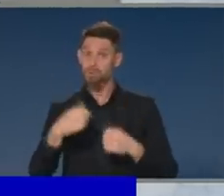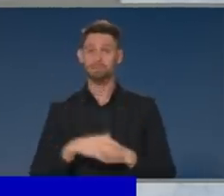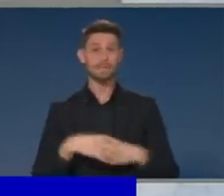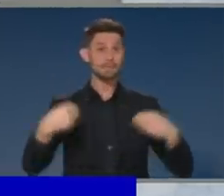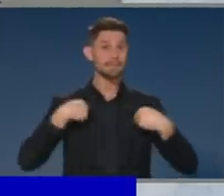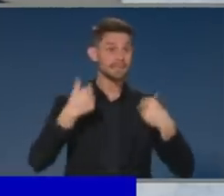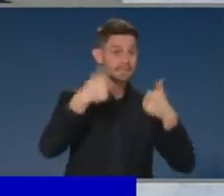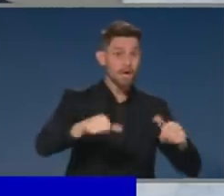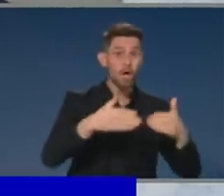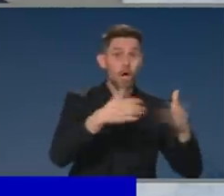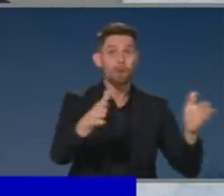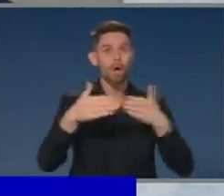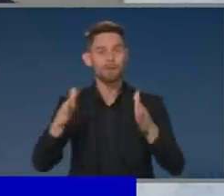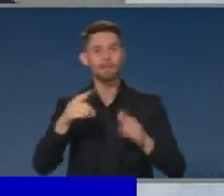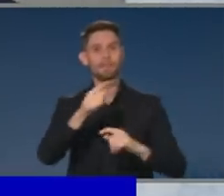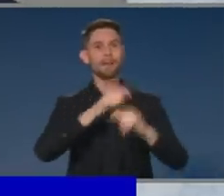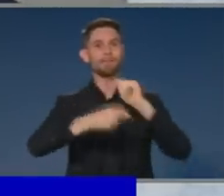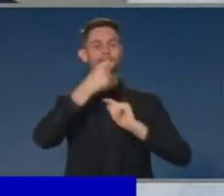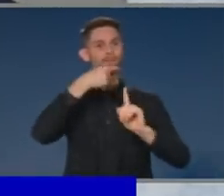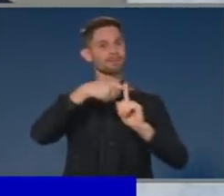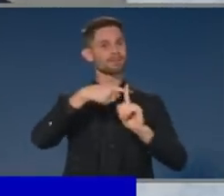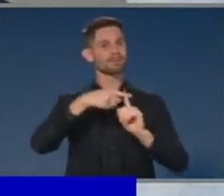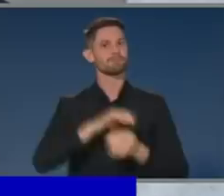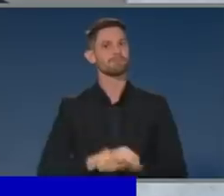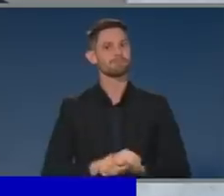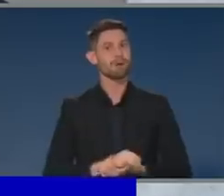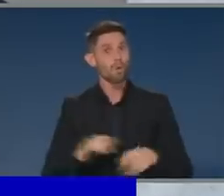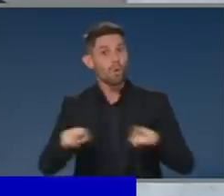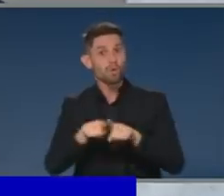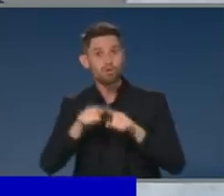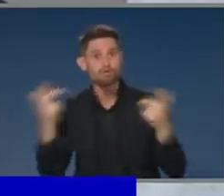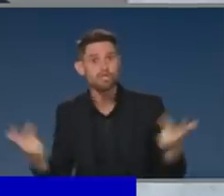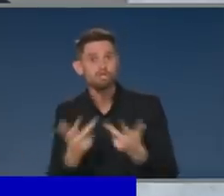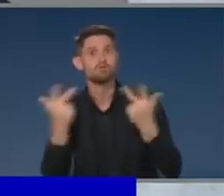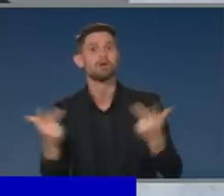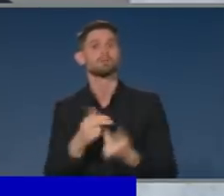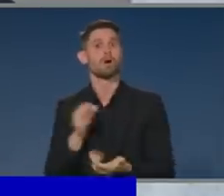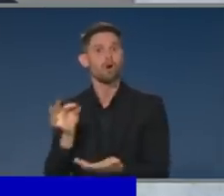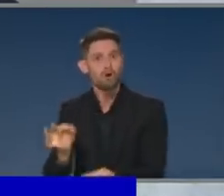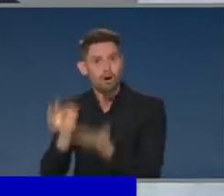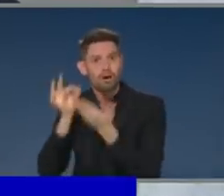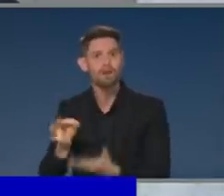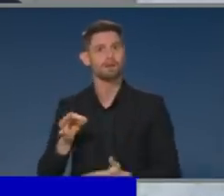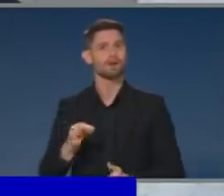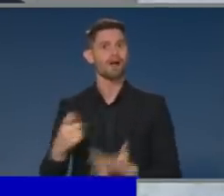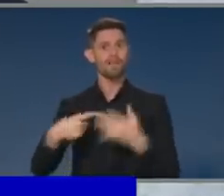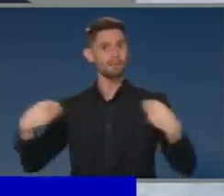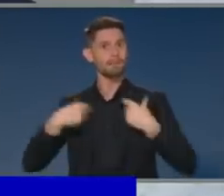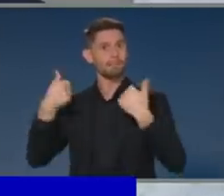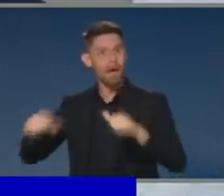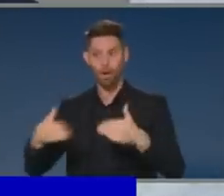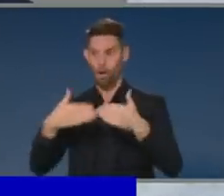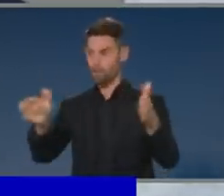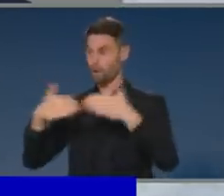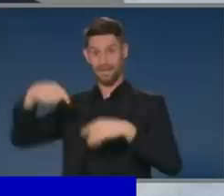the road back. And as businesses and cafes and others are opened up this weekend, those businesses knowing that